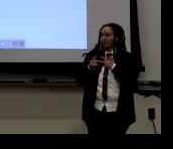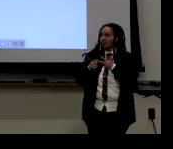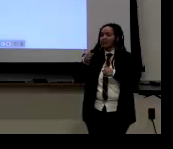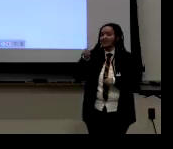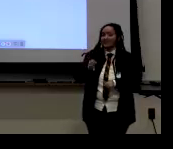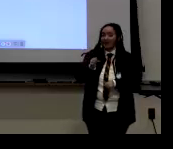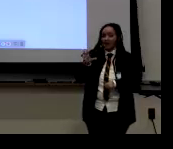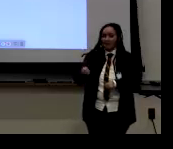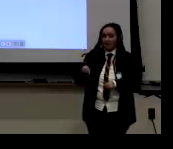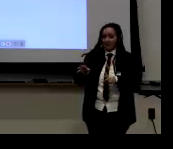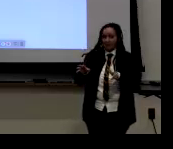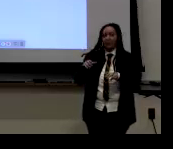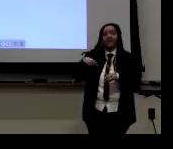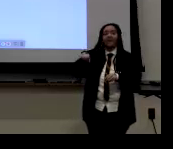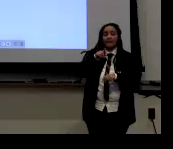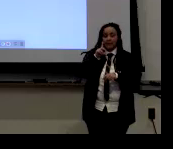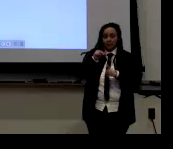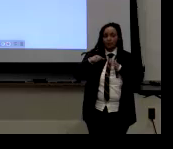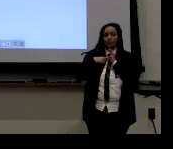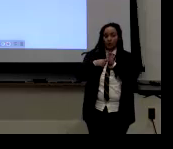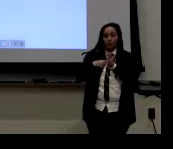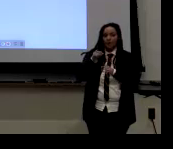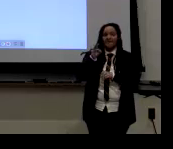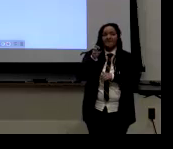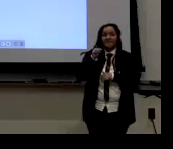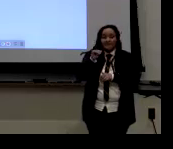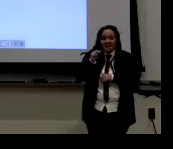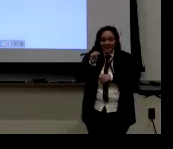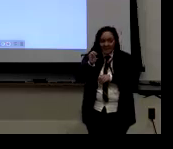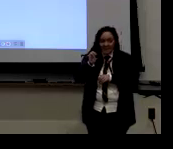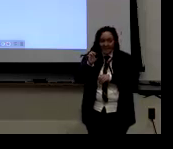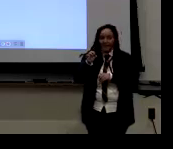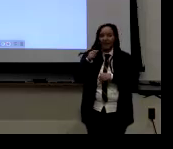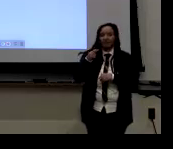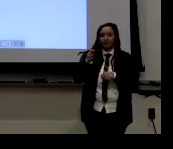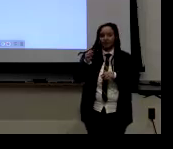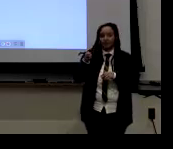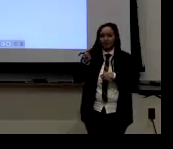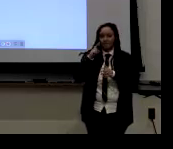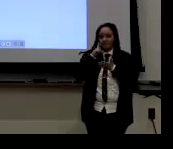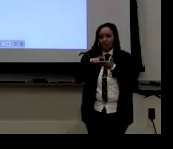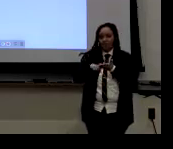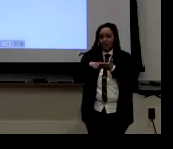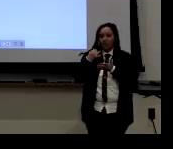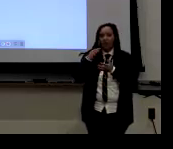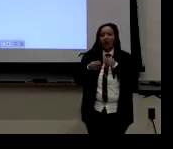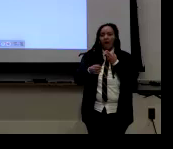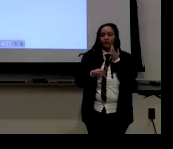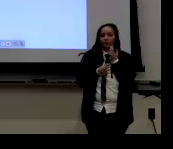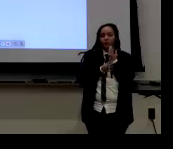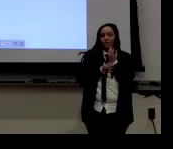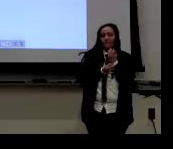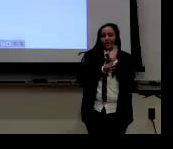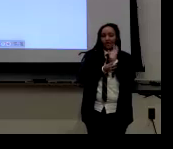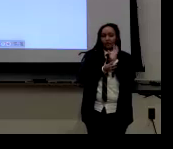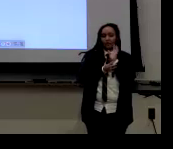They do show like feminine gender markings